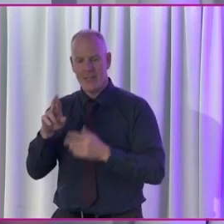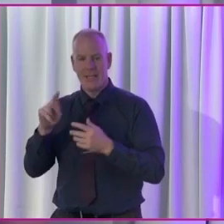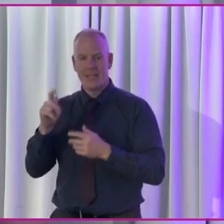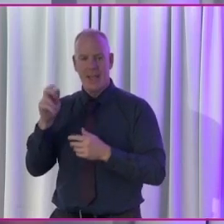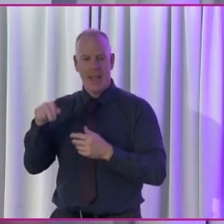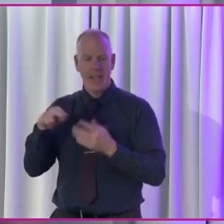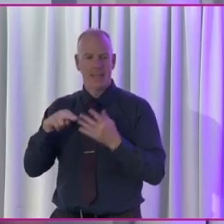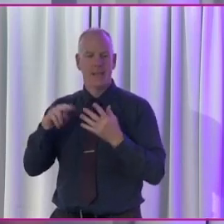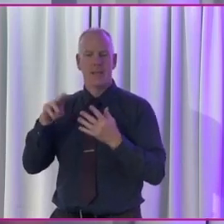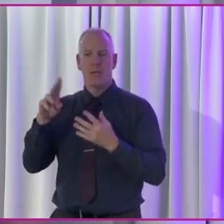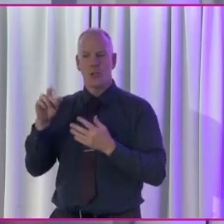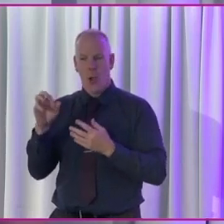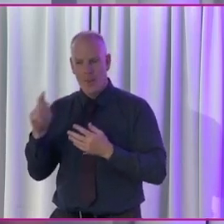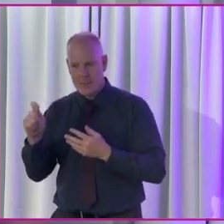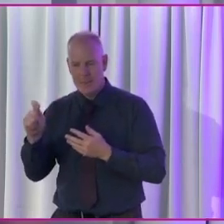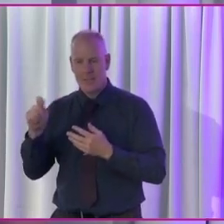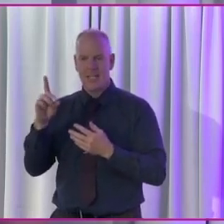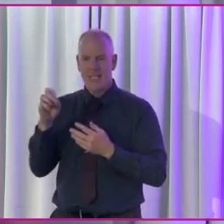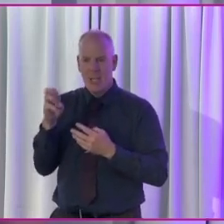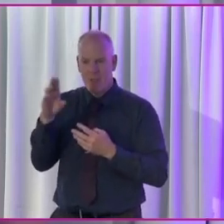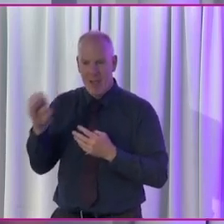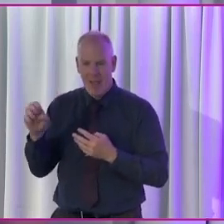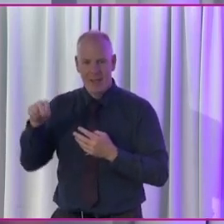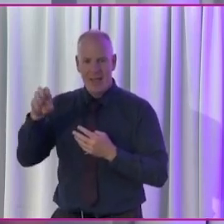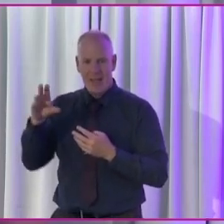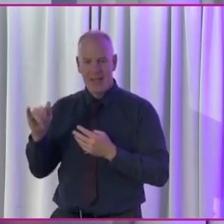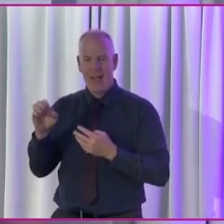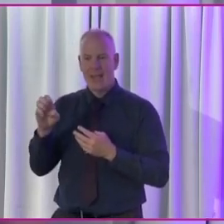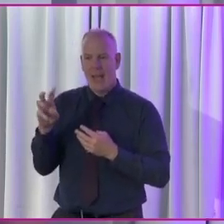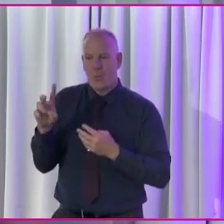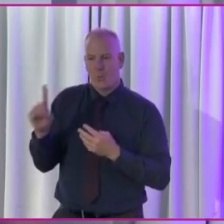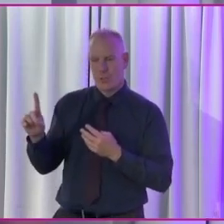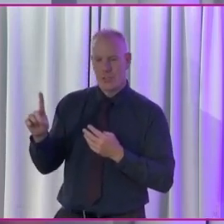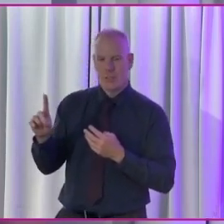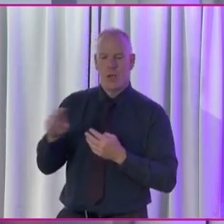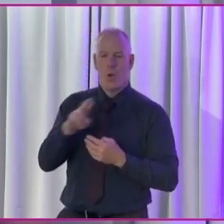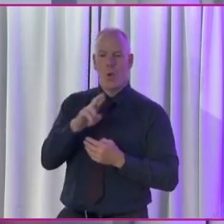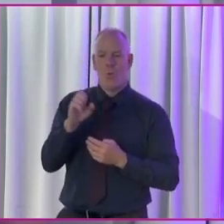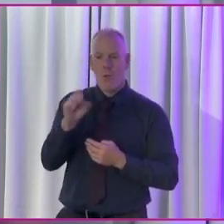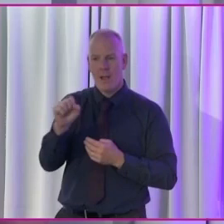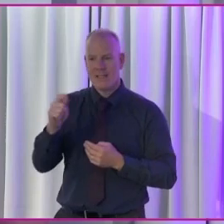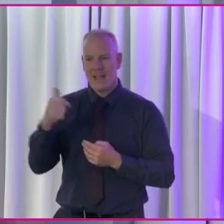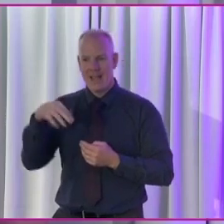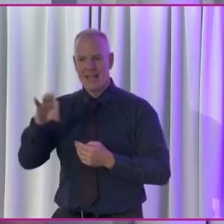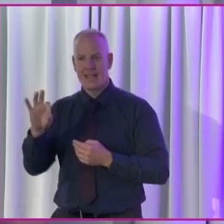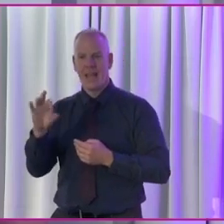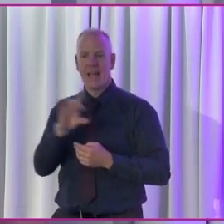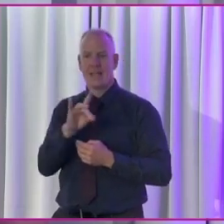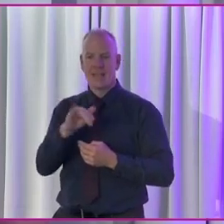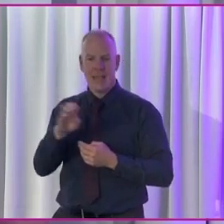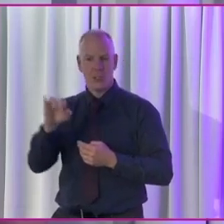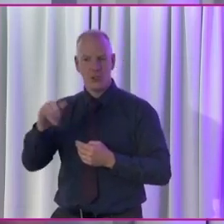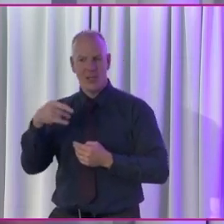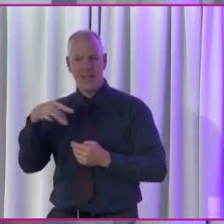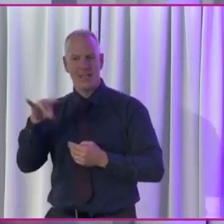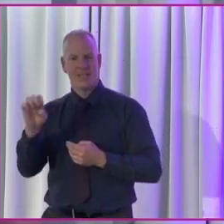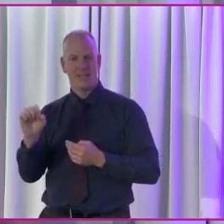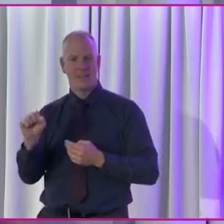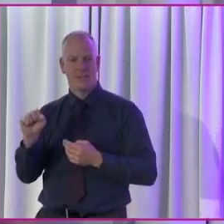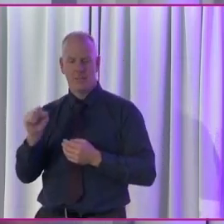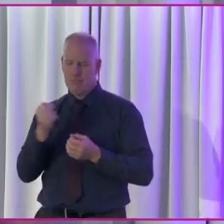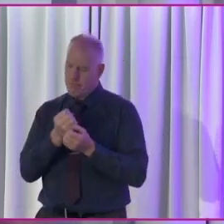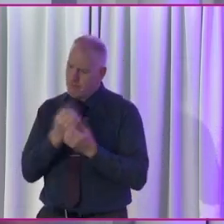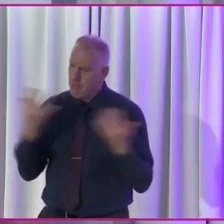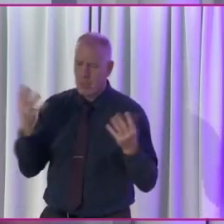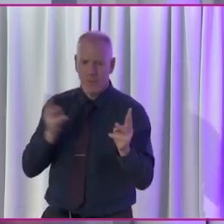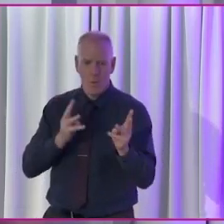Keane, Down at O'Malley, Deirdre Nally and Edward Crean. Also Ros Tamming and Kate Jennings, all of you who did a huge